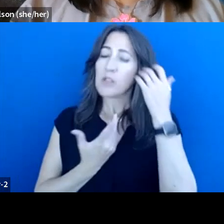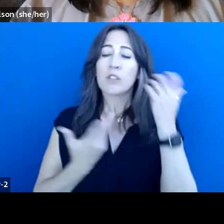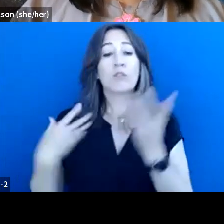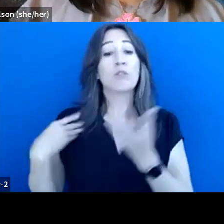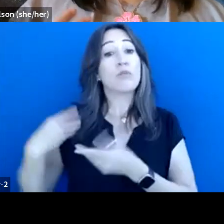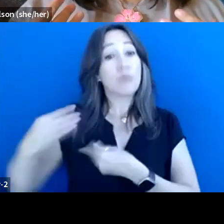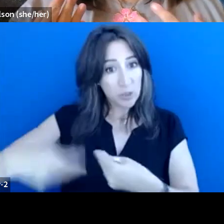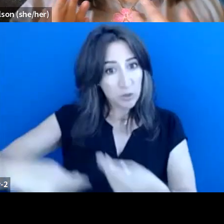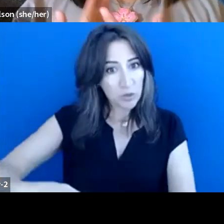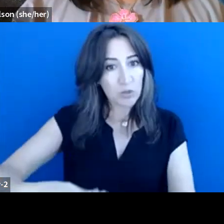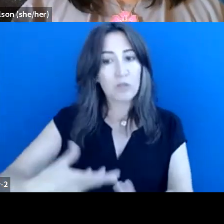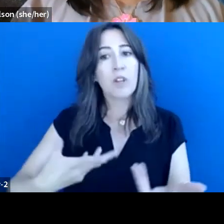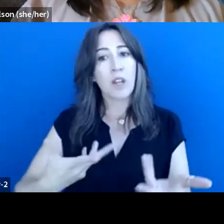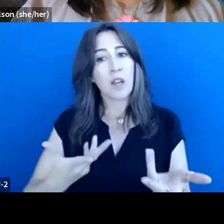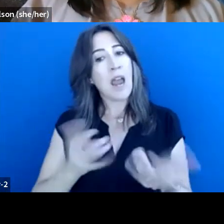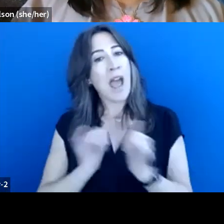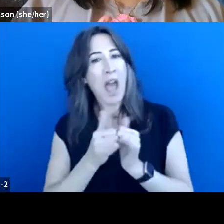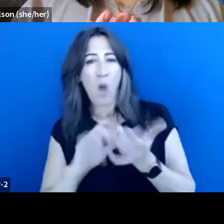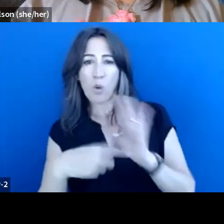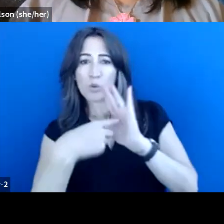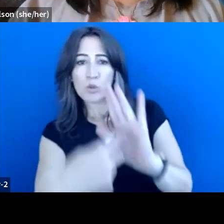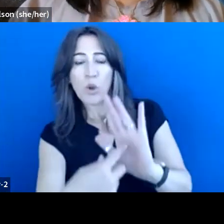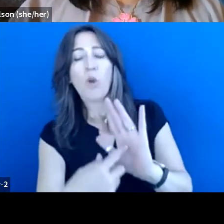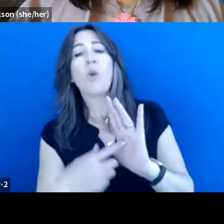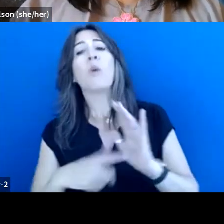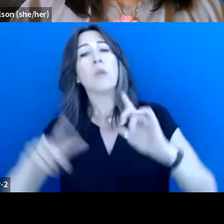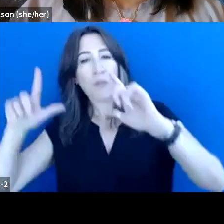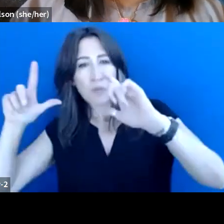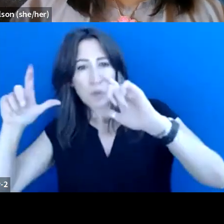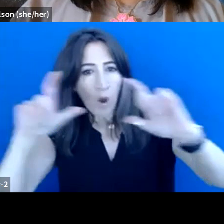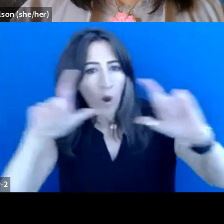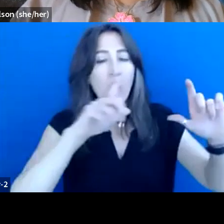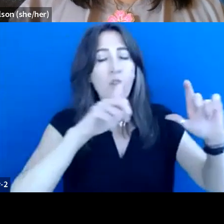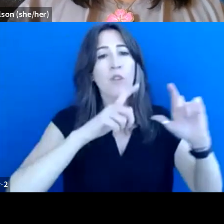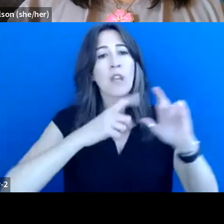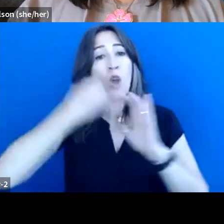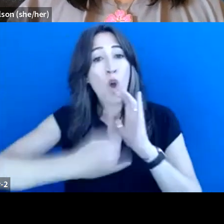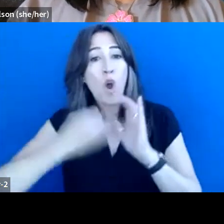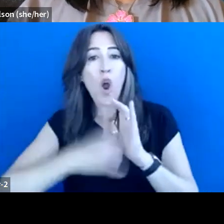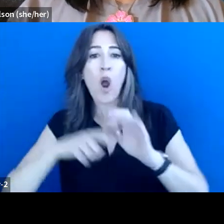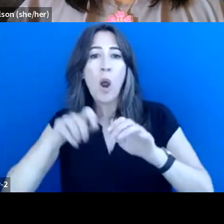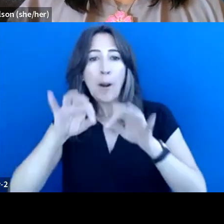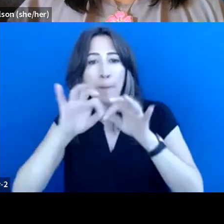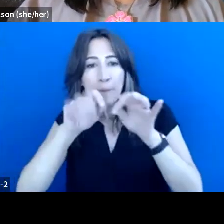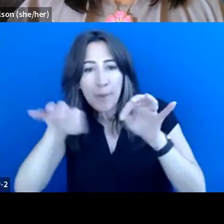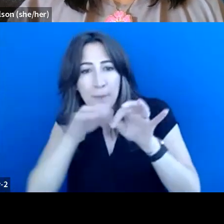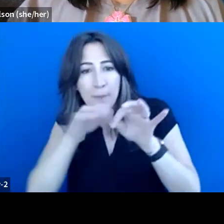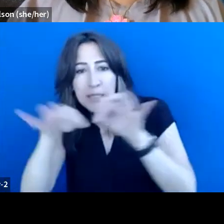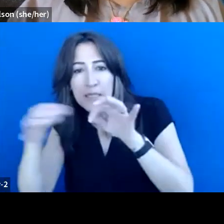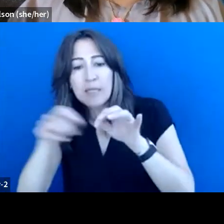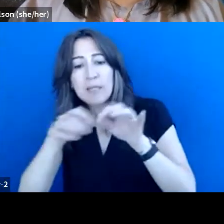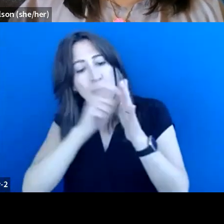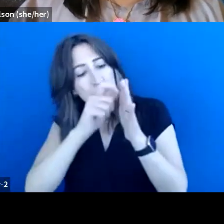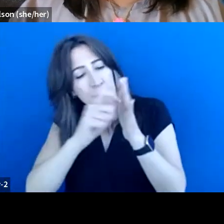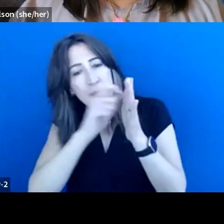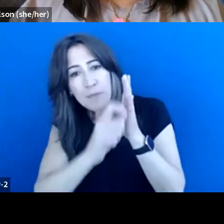And we expressed that in terms of photography, beadwork, poetry. One lady did a couple